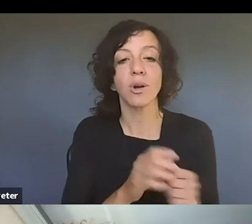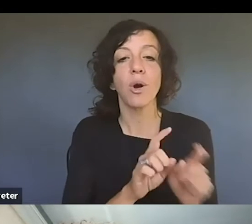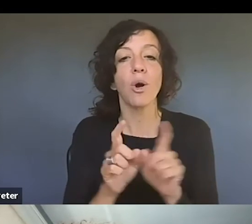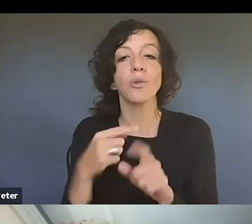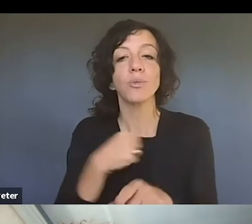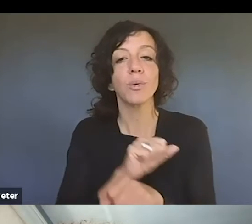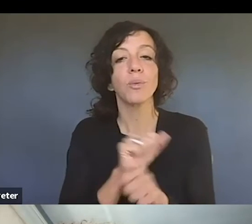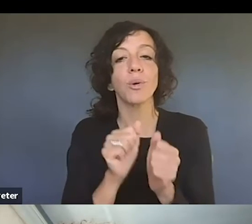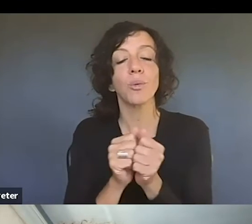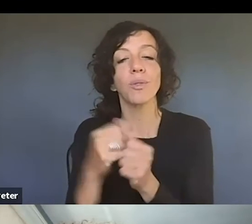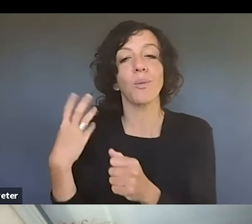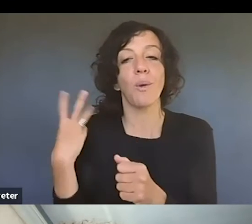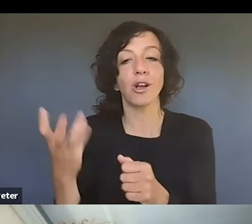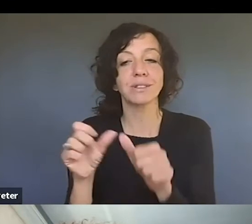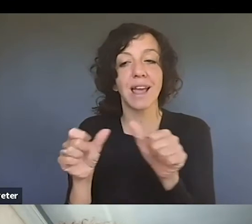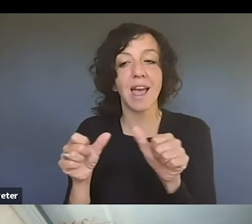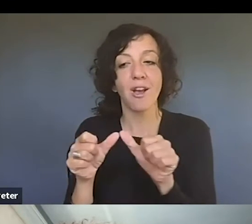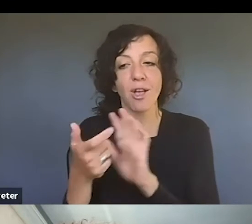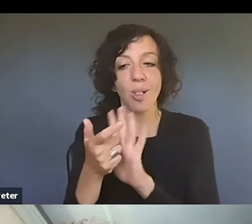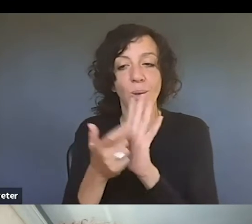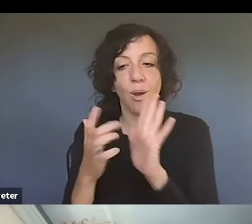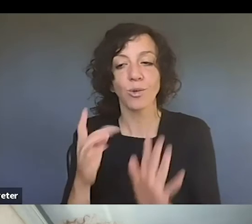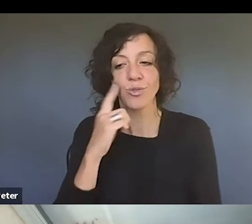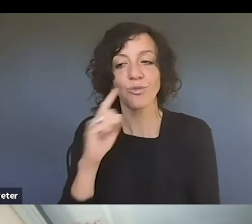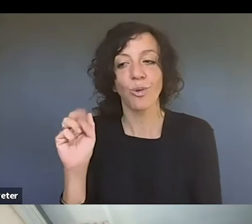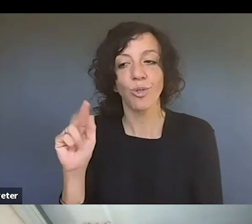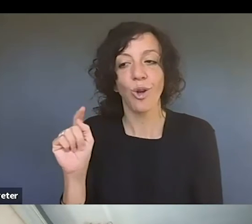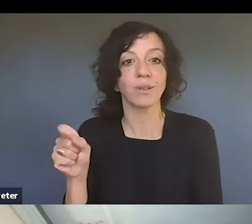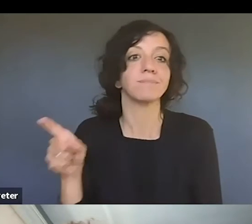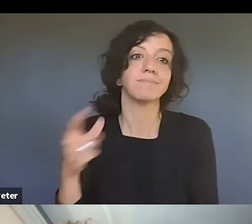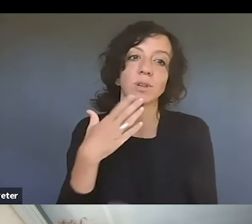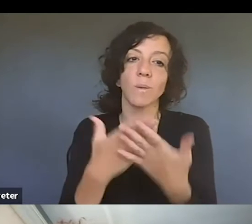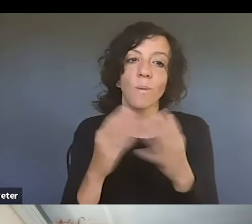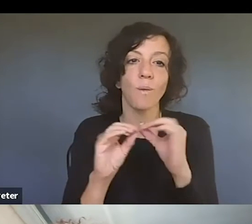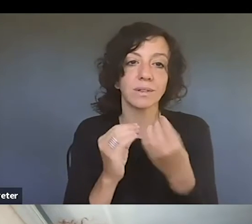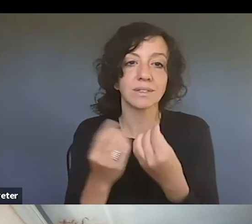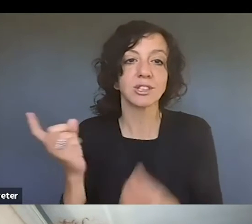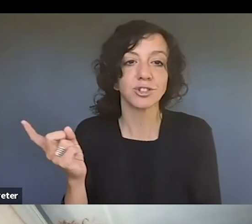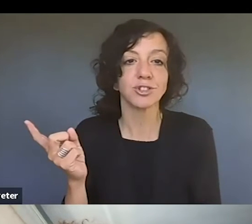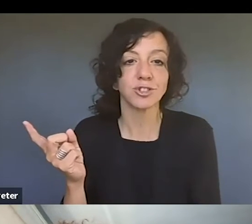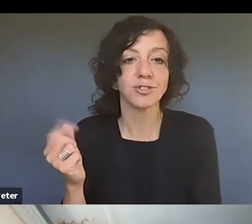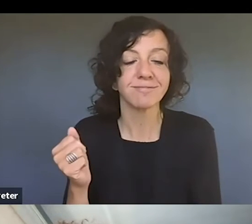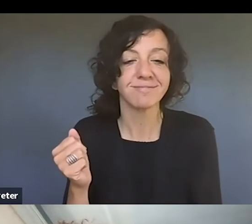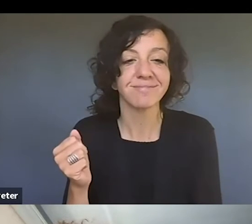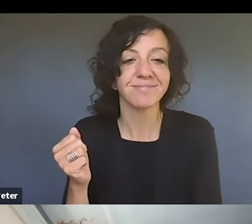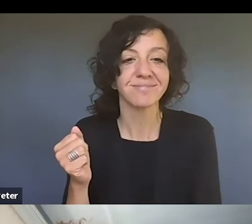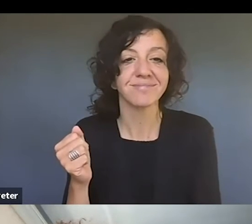Washington area lawyers for the arts, which is also a fantastic organization. Um, and I think,